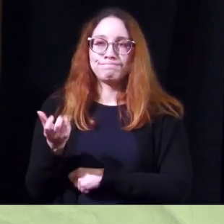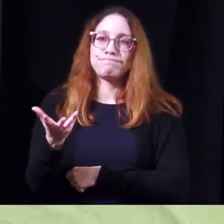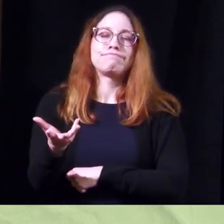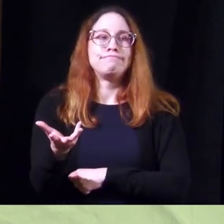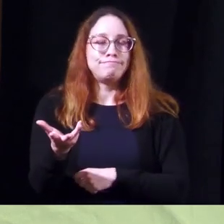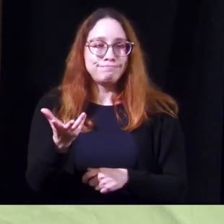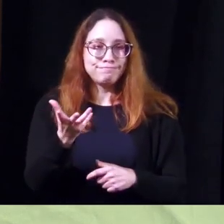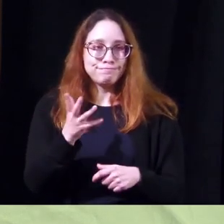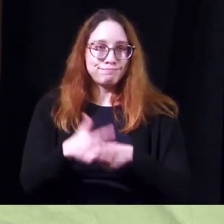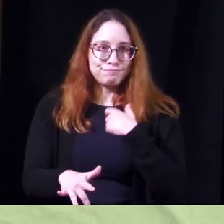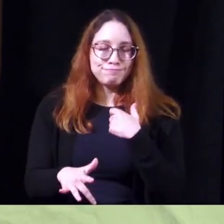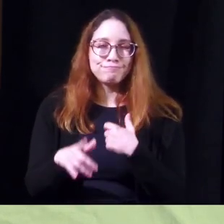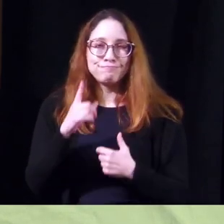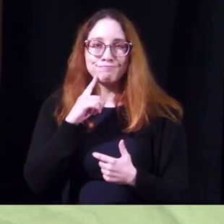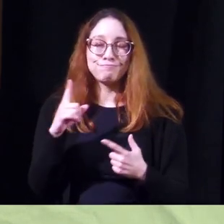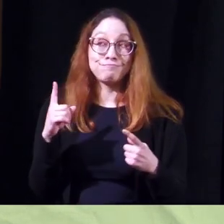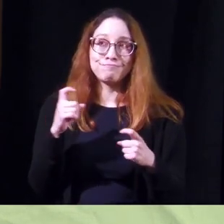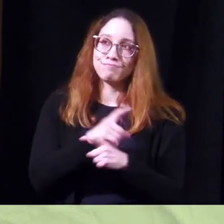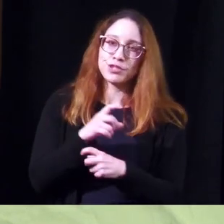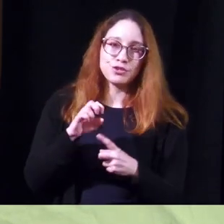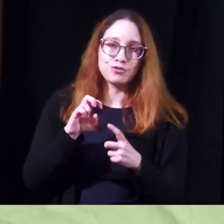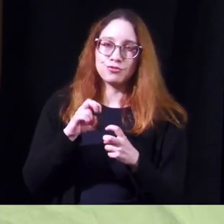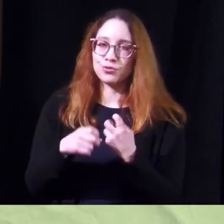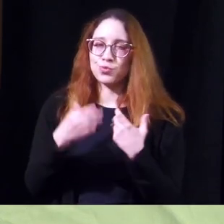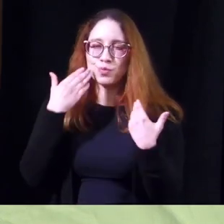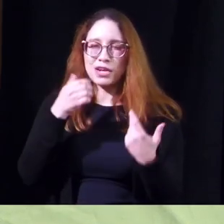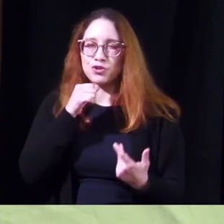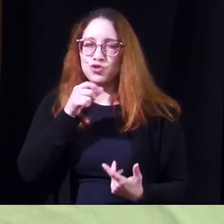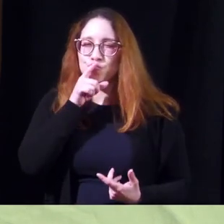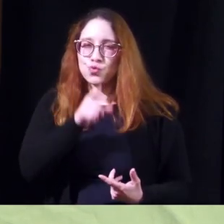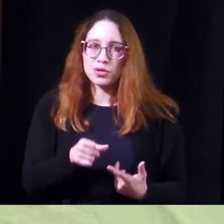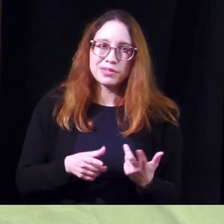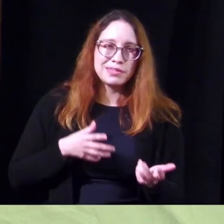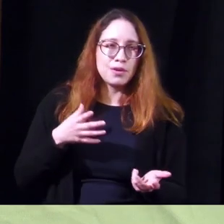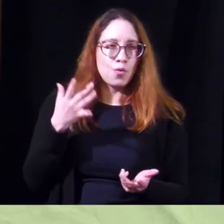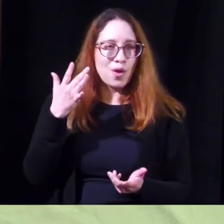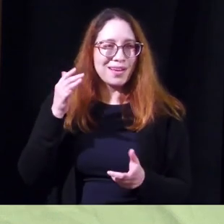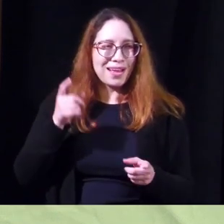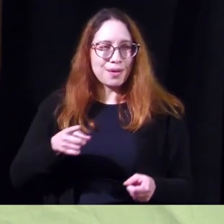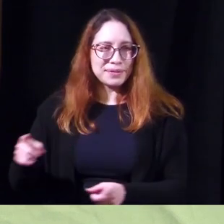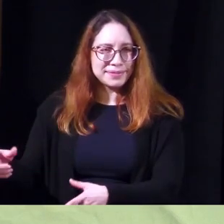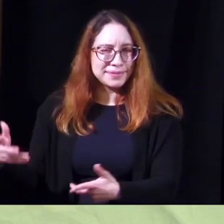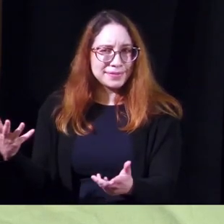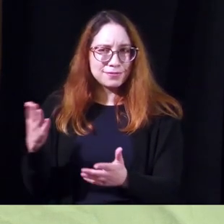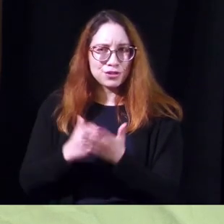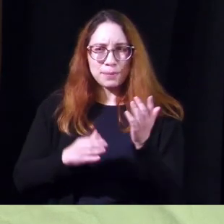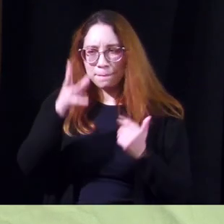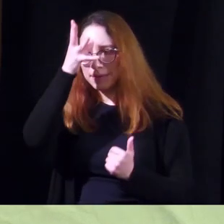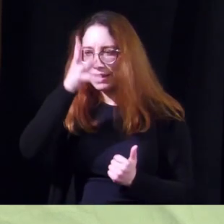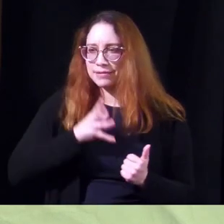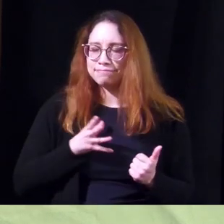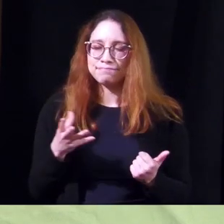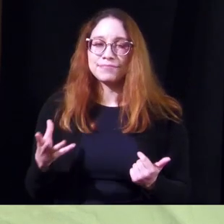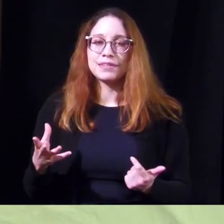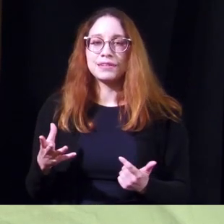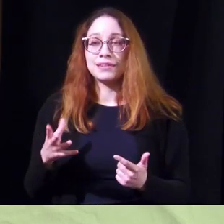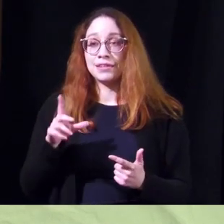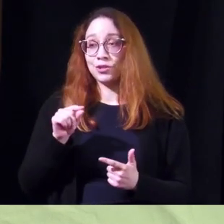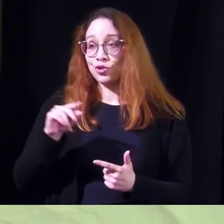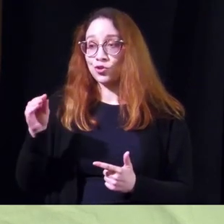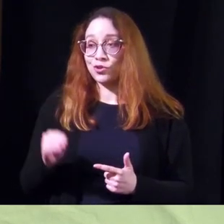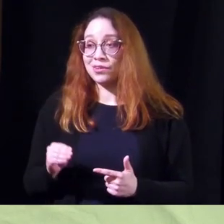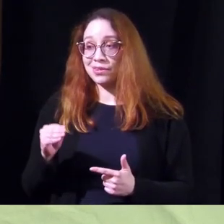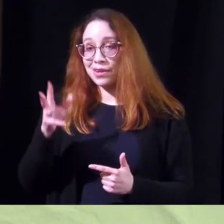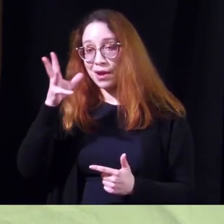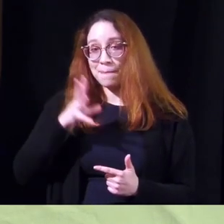is a complex issue we're not exactly sure uh why that happens to some men uh 20 percent of men